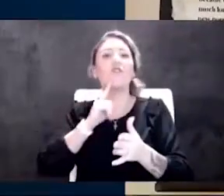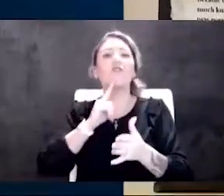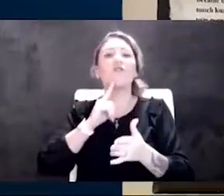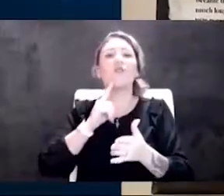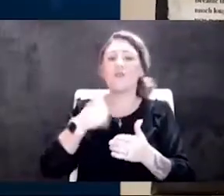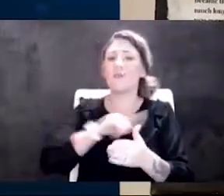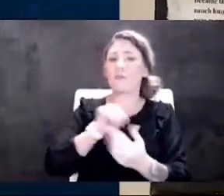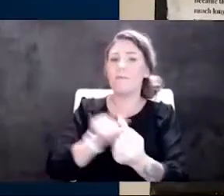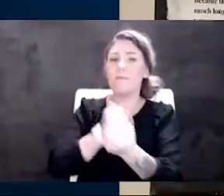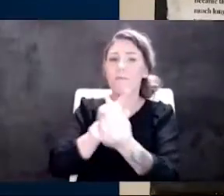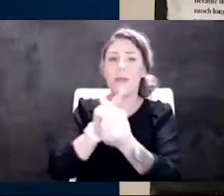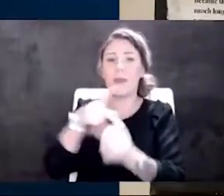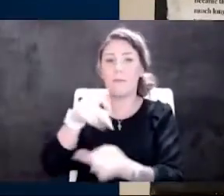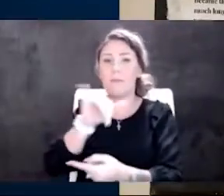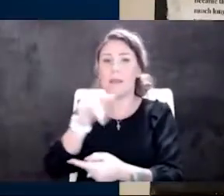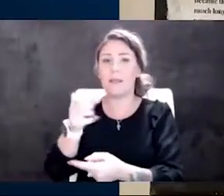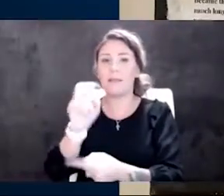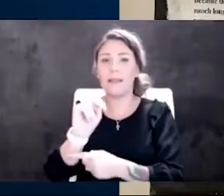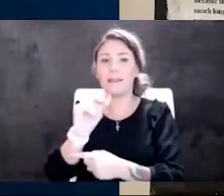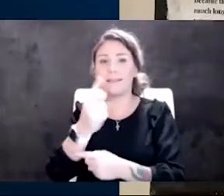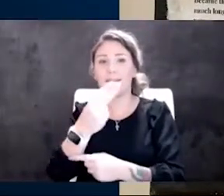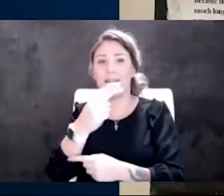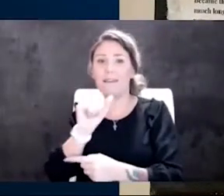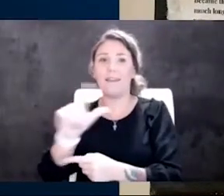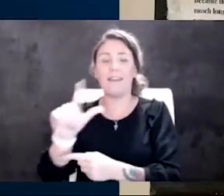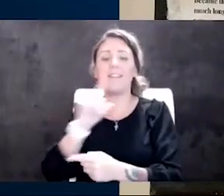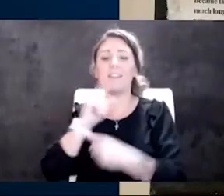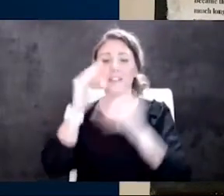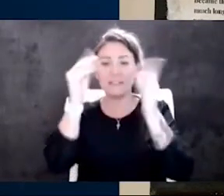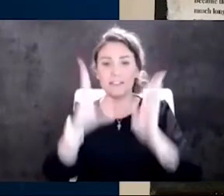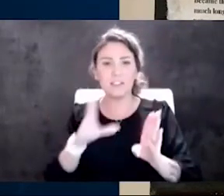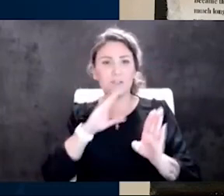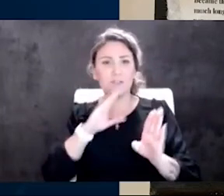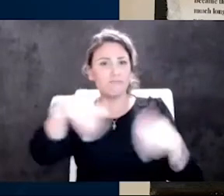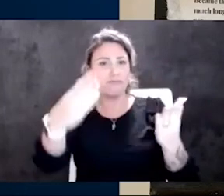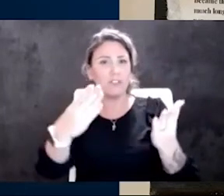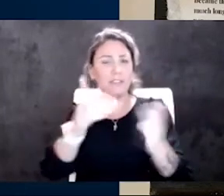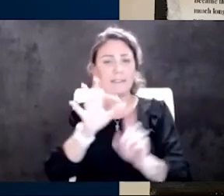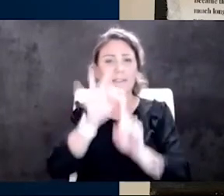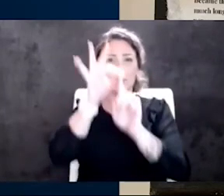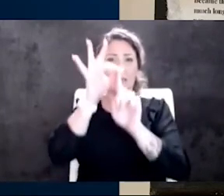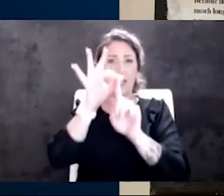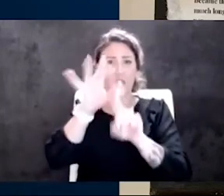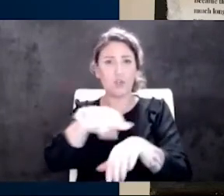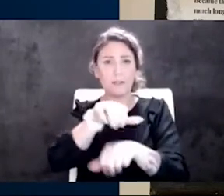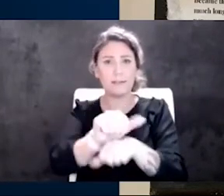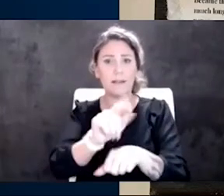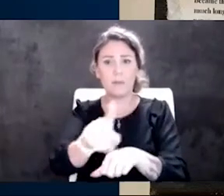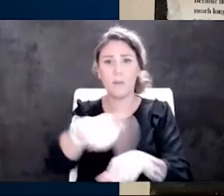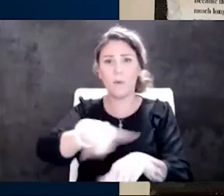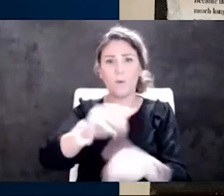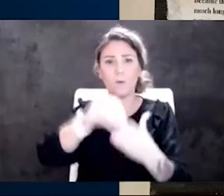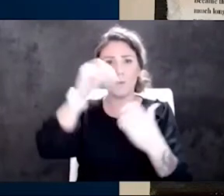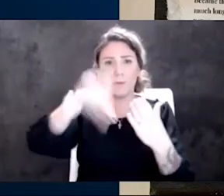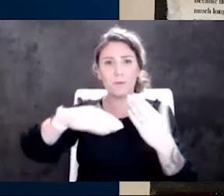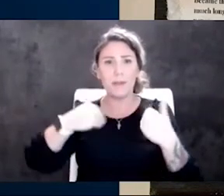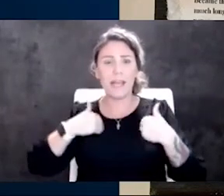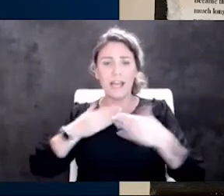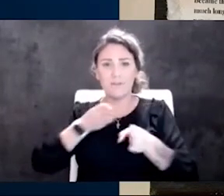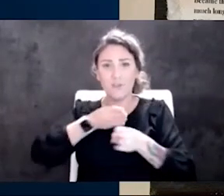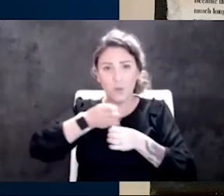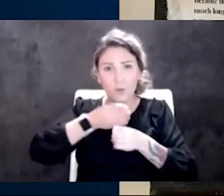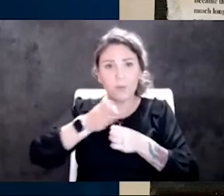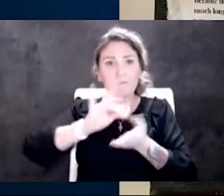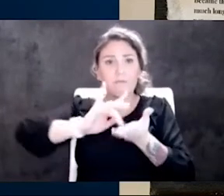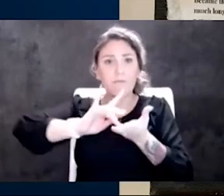teacher gave them a special assignment related to the pandemic. These students have their eyes on careers in medical professions,